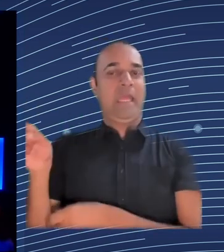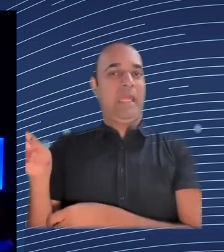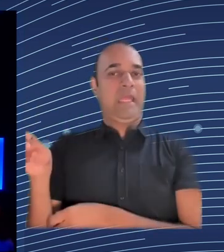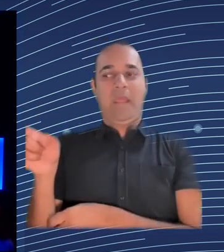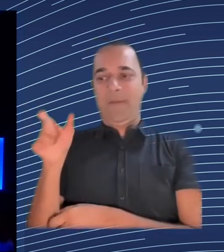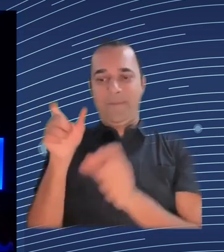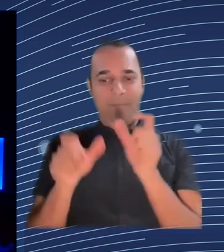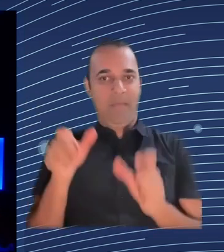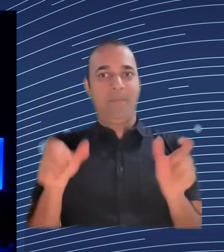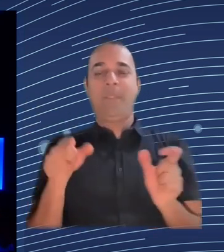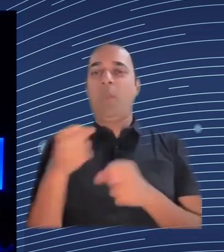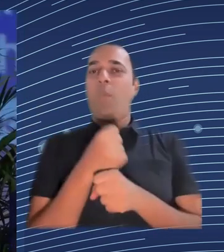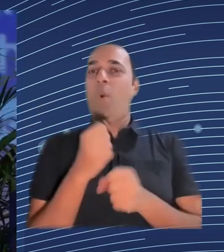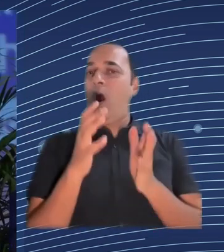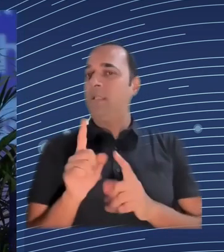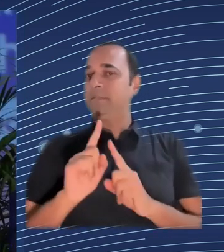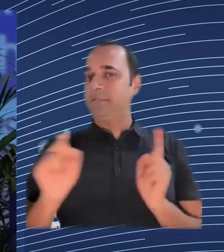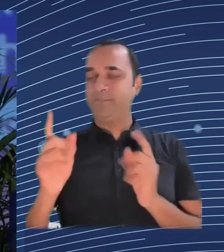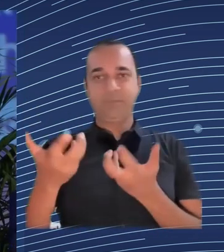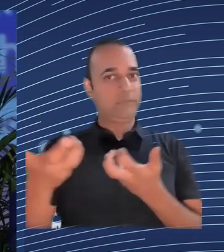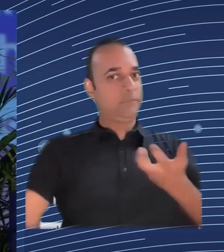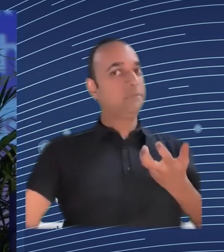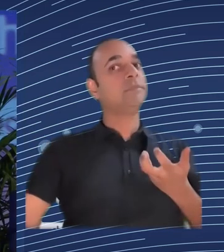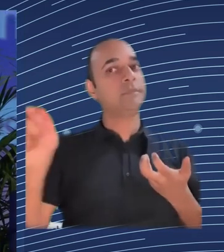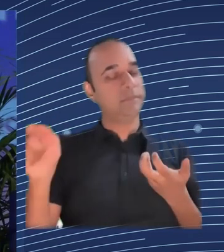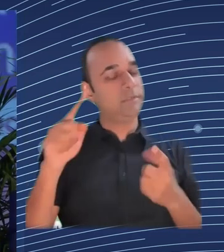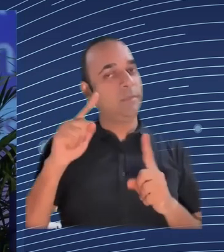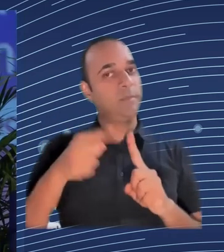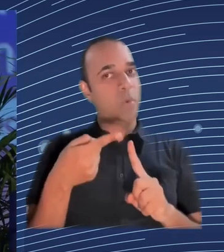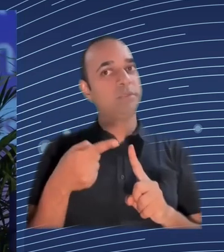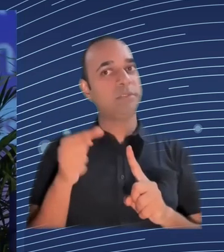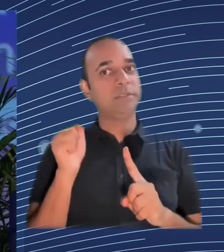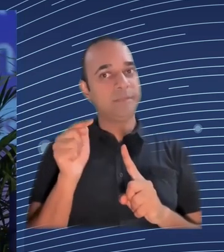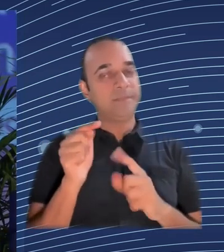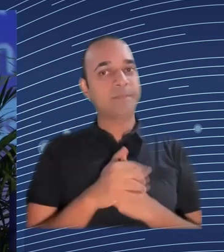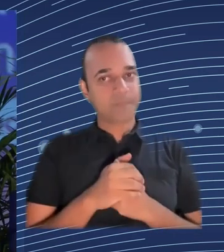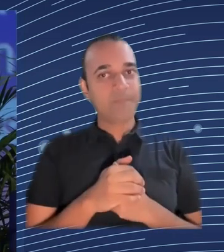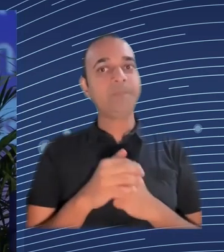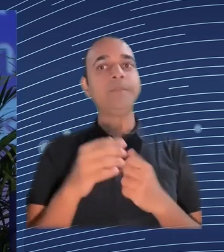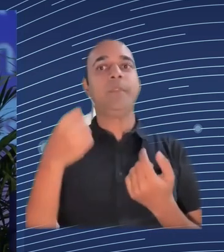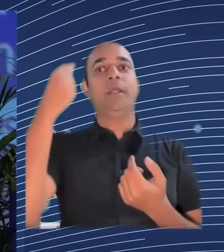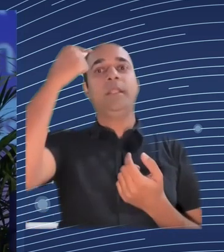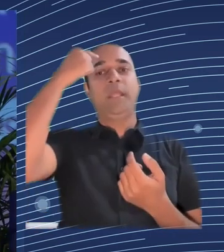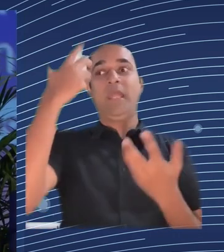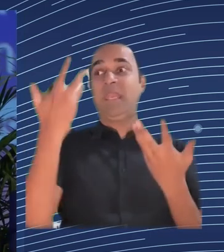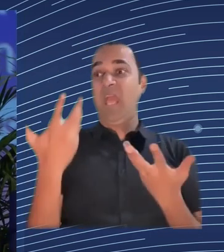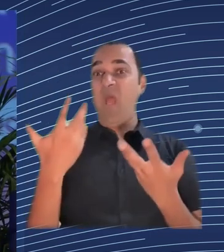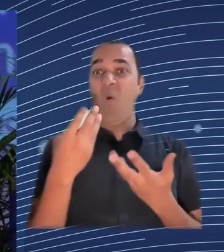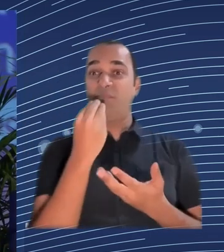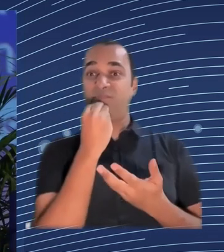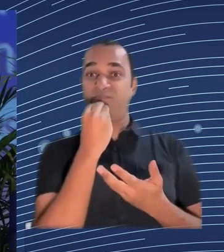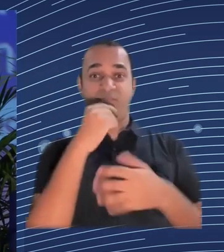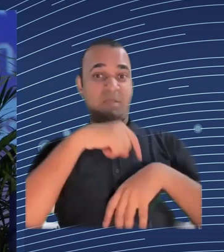I will ask now a final question to all of the four panelists and Barbara I will again start with you